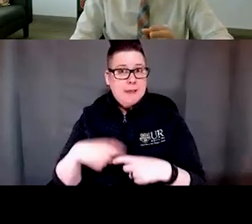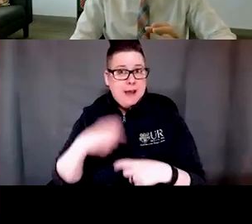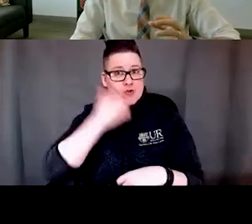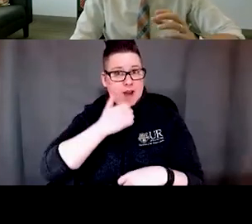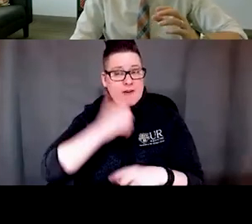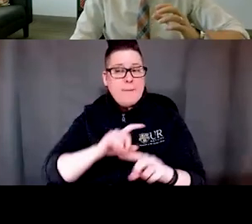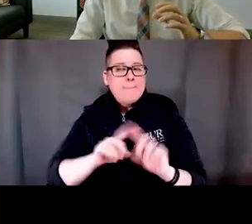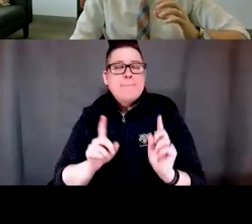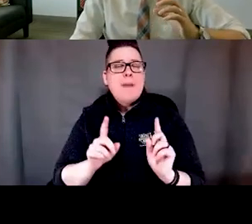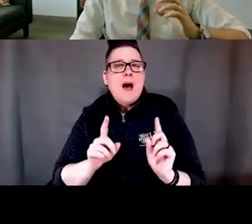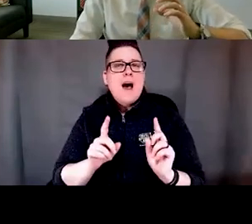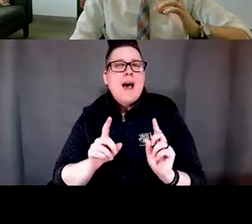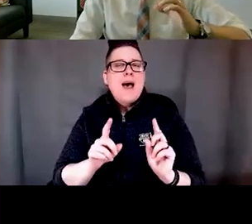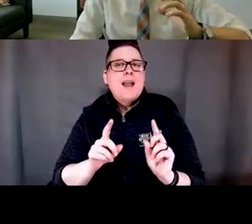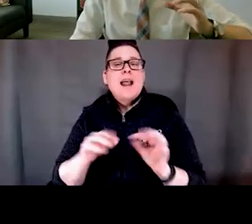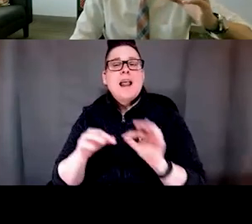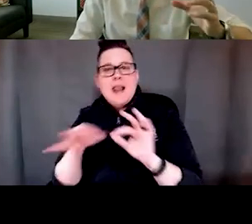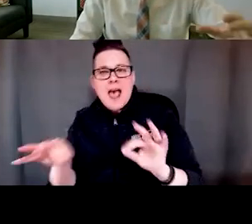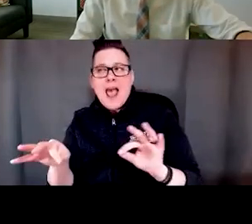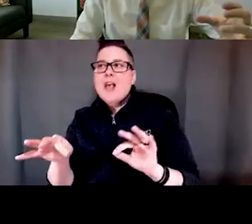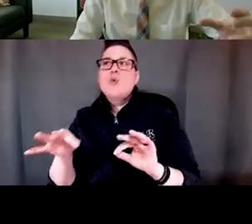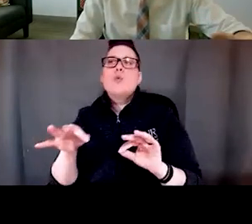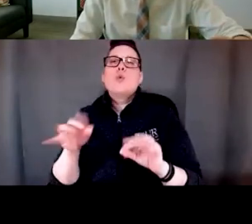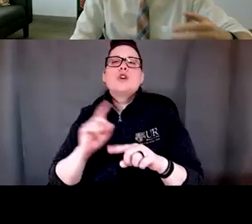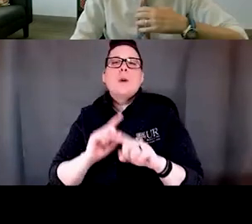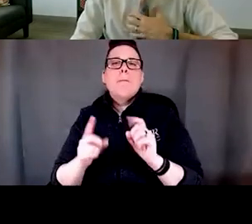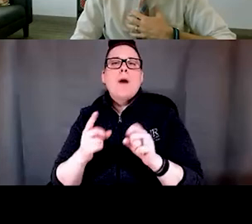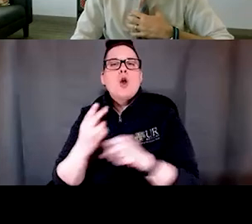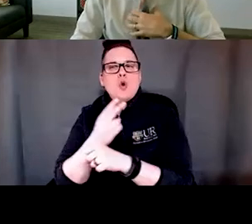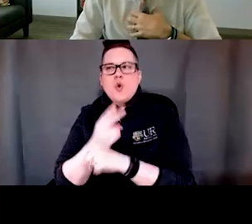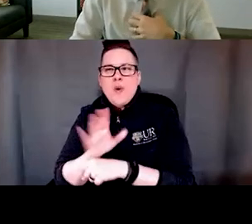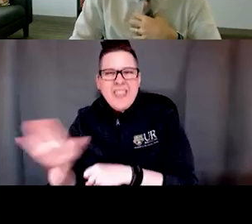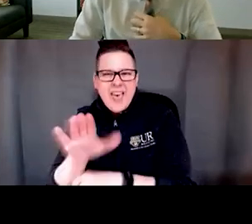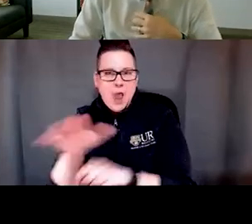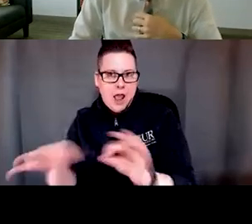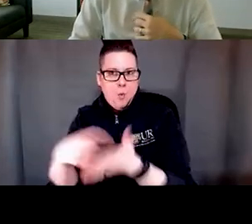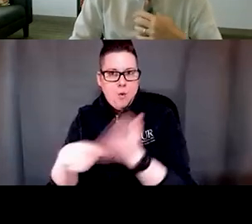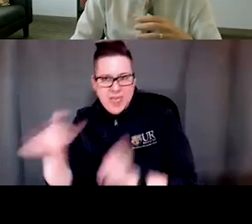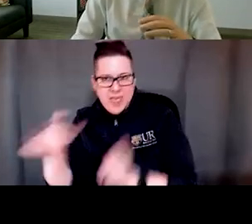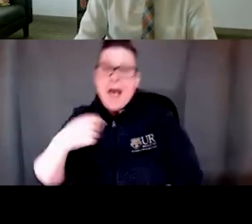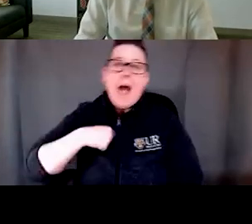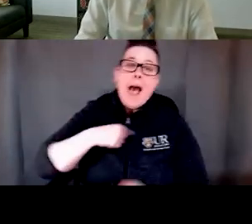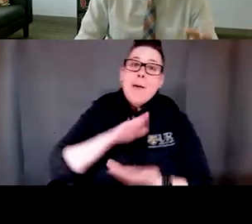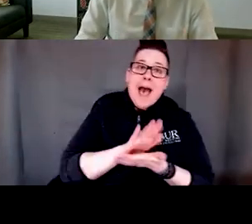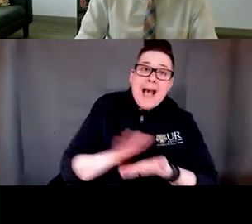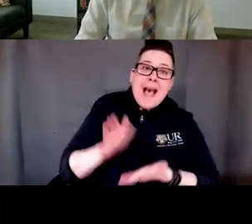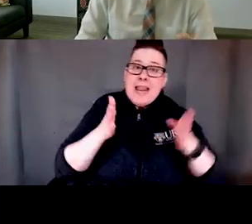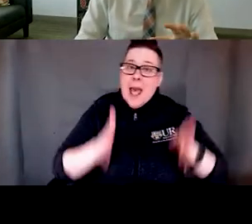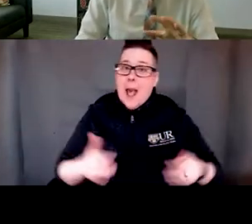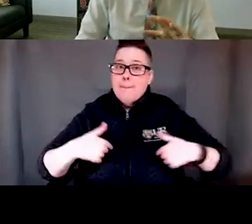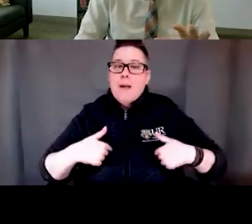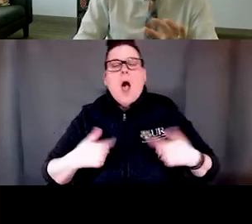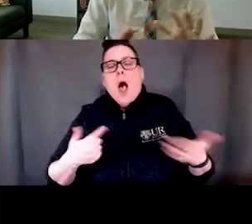but it's in using the language that they understand I as an academic I have learned that I